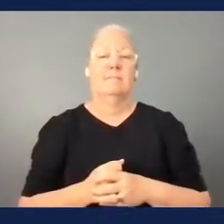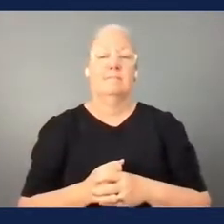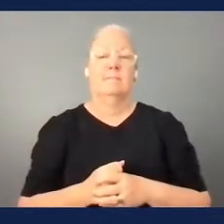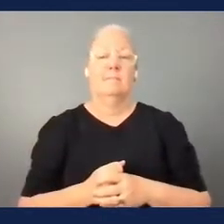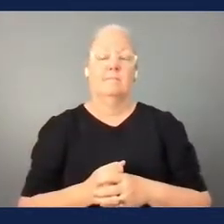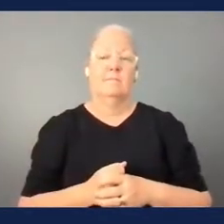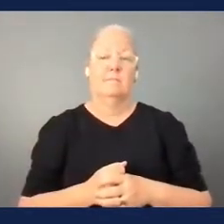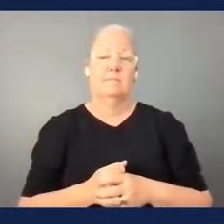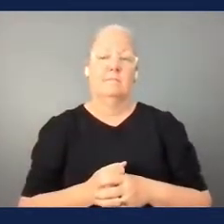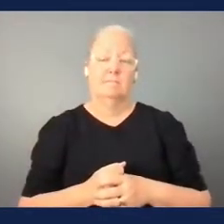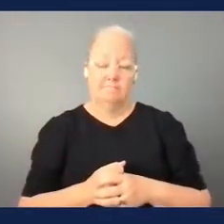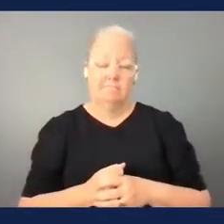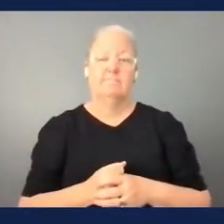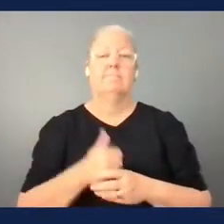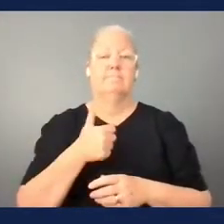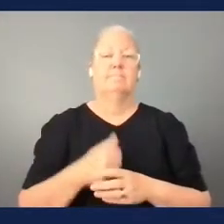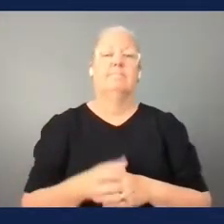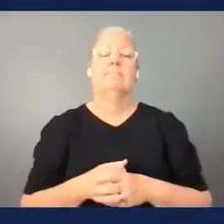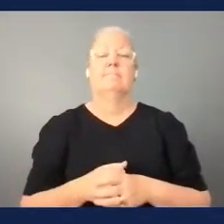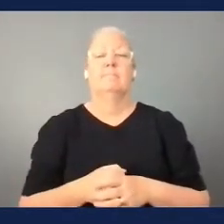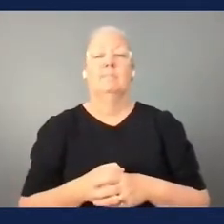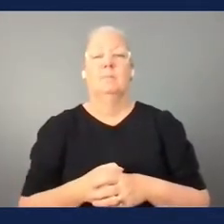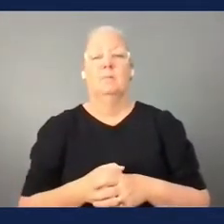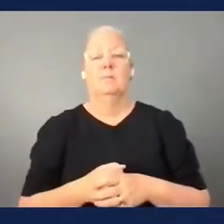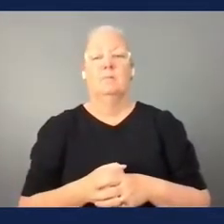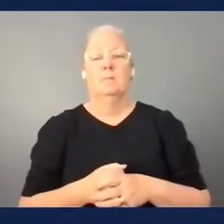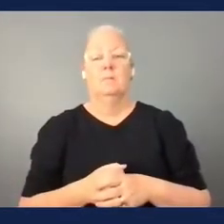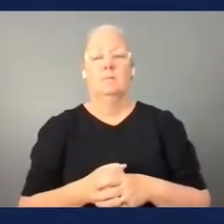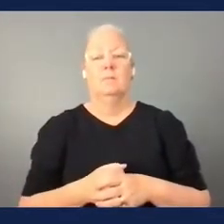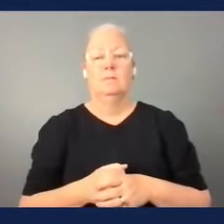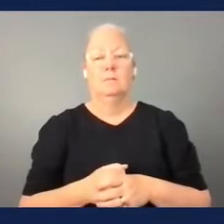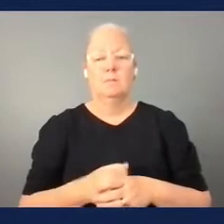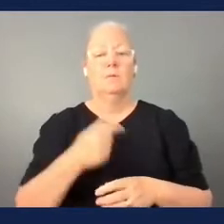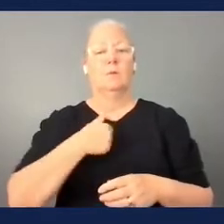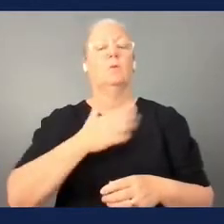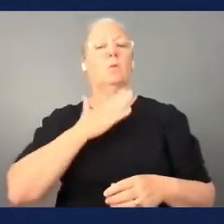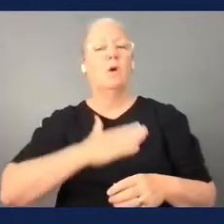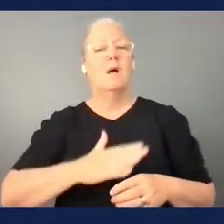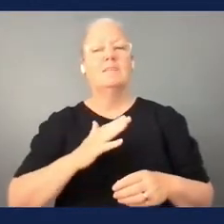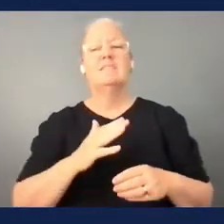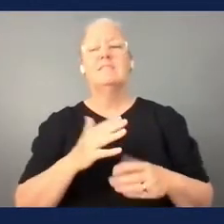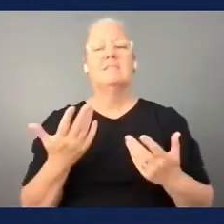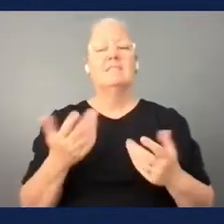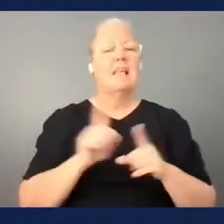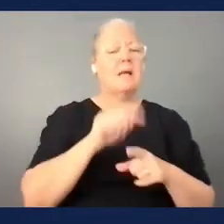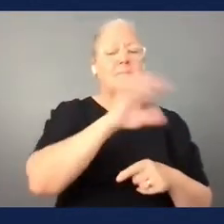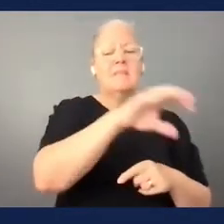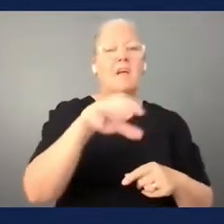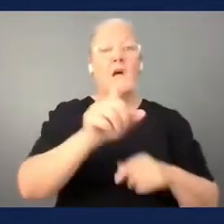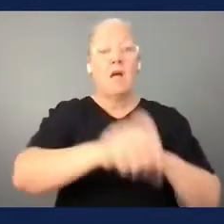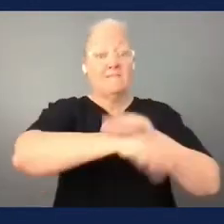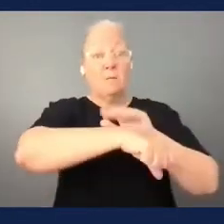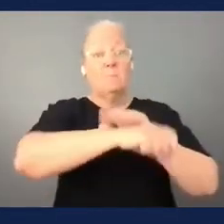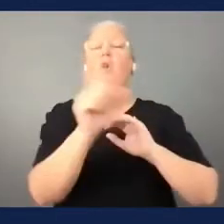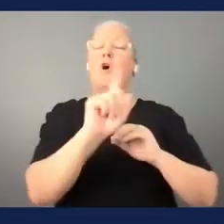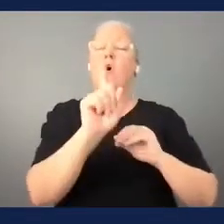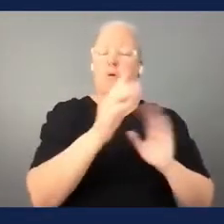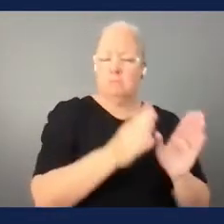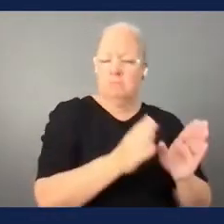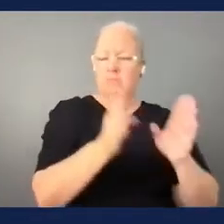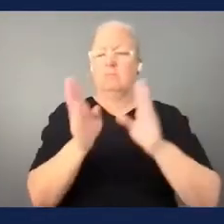yeah so it's all also about connecting all key stakeholders not only football associations uh so moving on